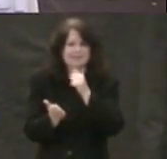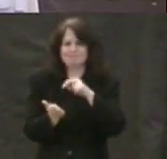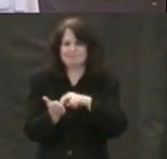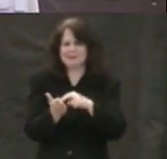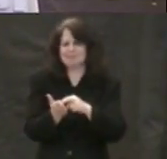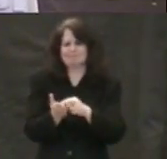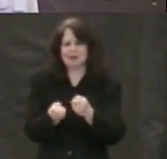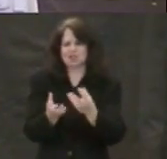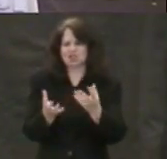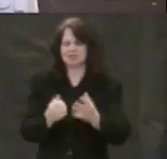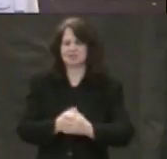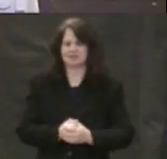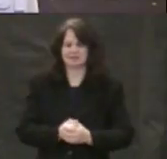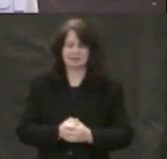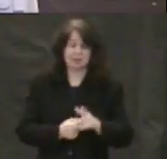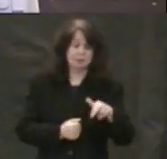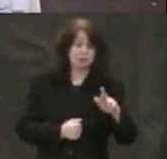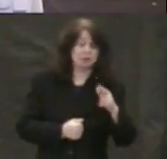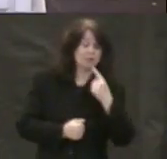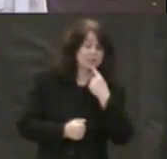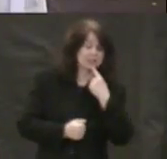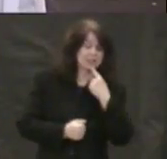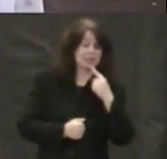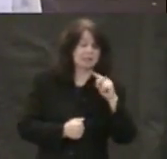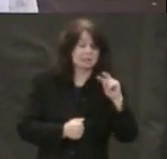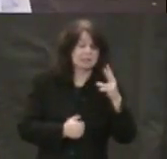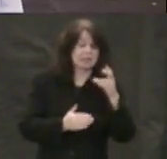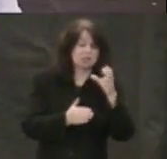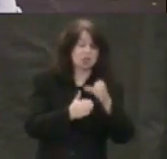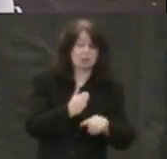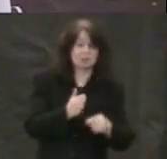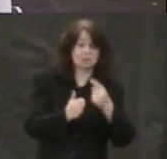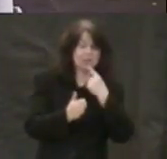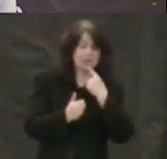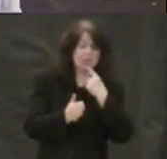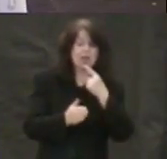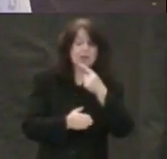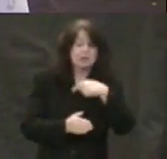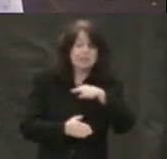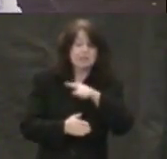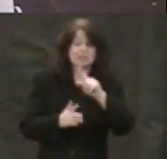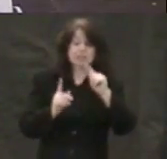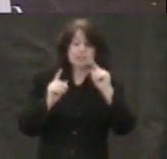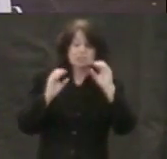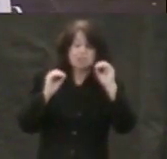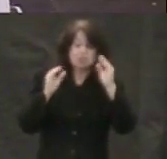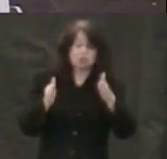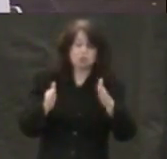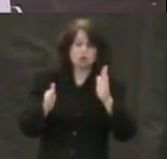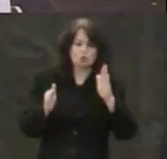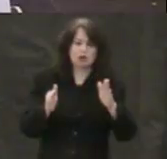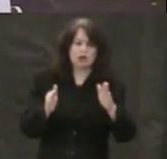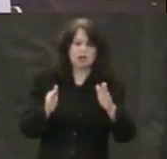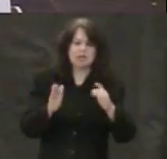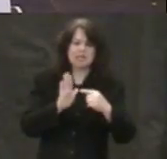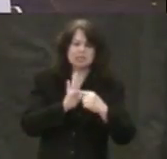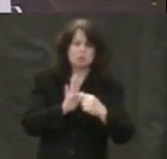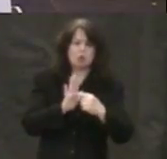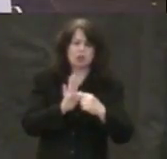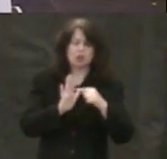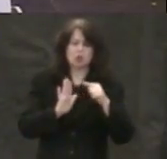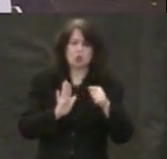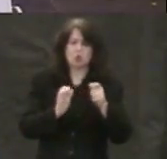Peter underscores that in the second chapter by saying, These teachers will exploit you in their